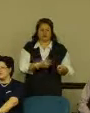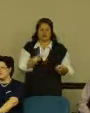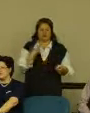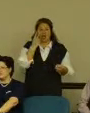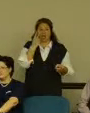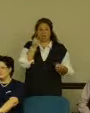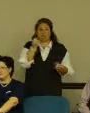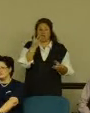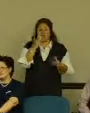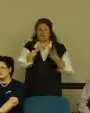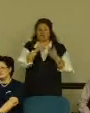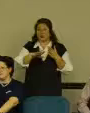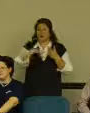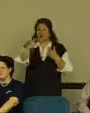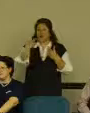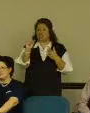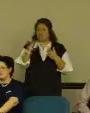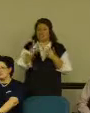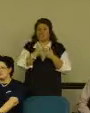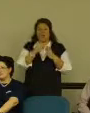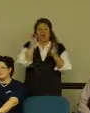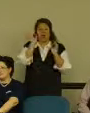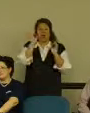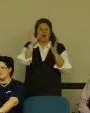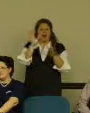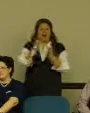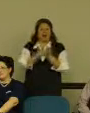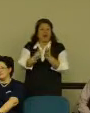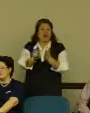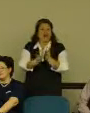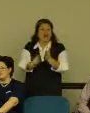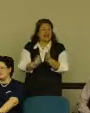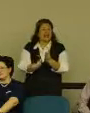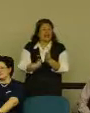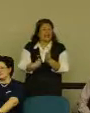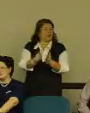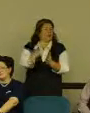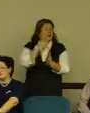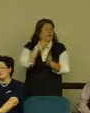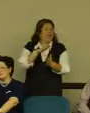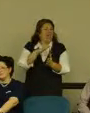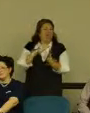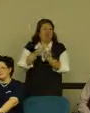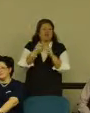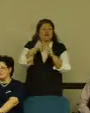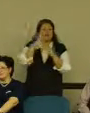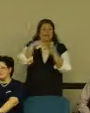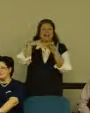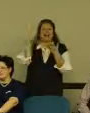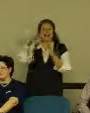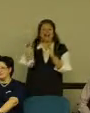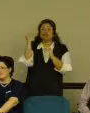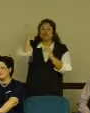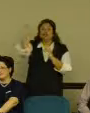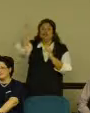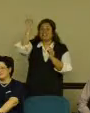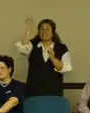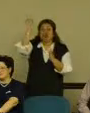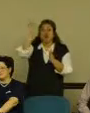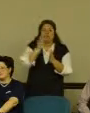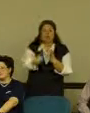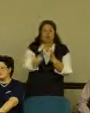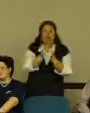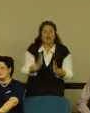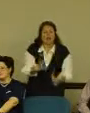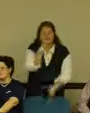see students coming out of high school who are terrible writers. Students graduate from college who are terrible writers.